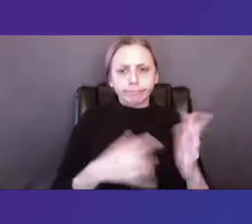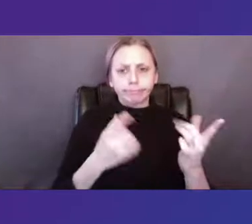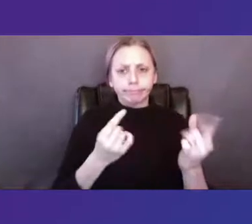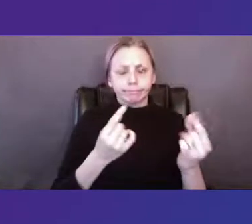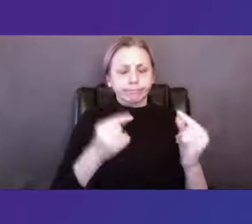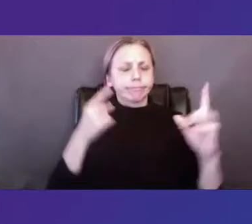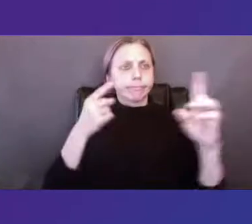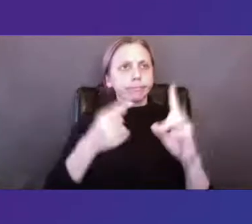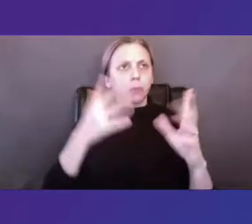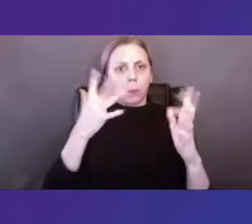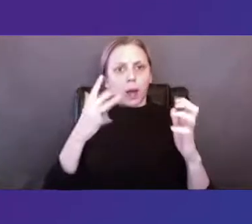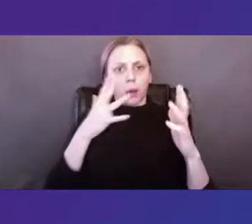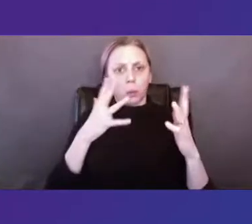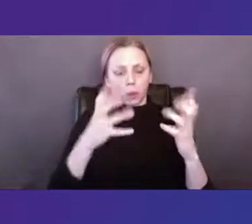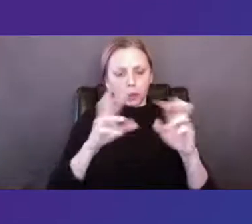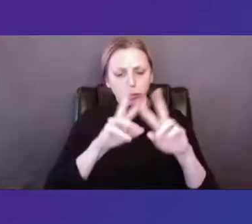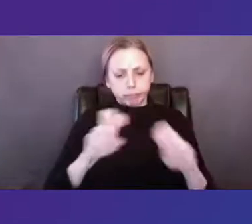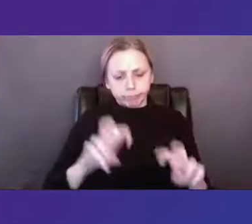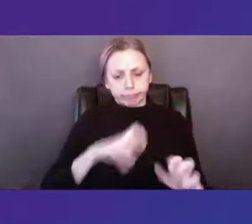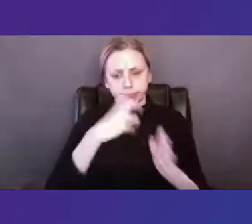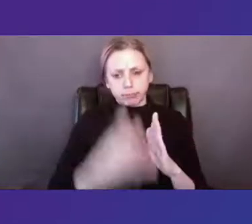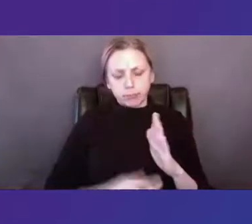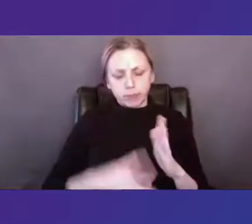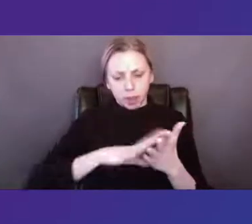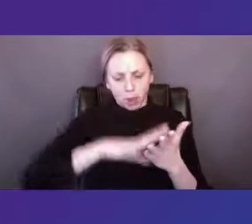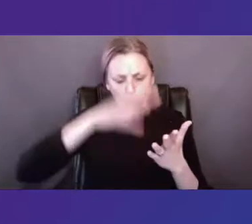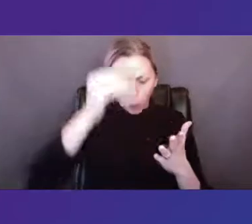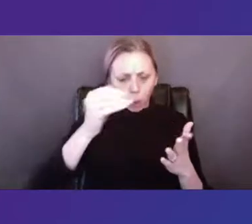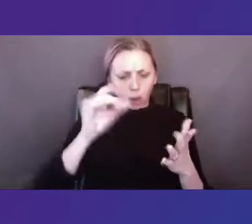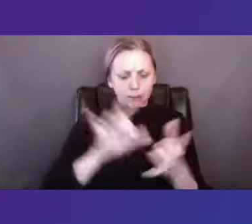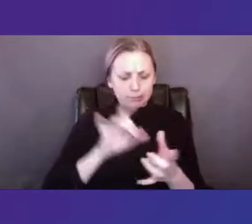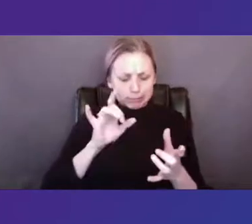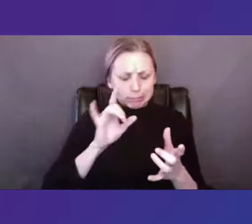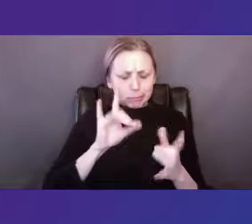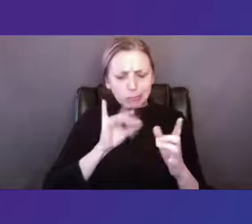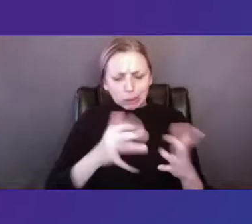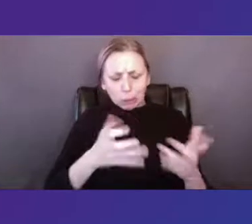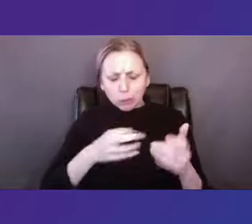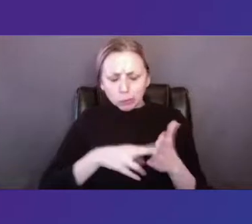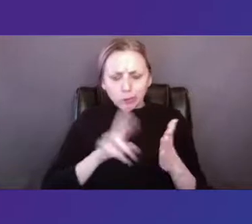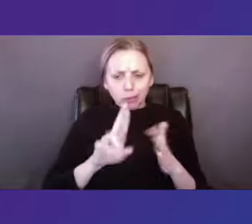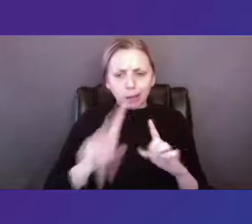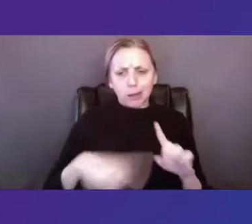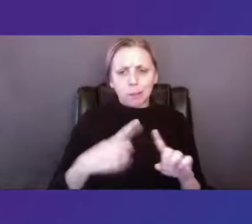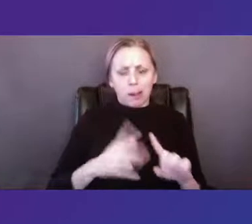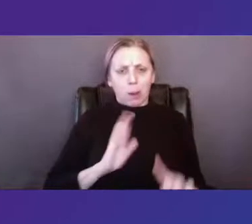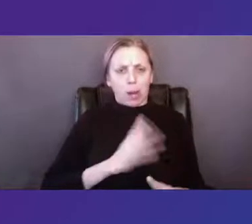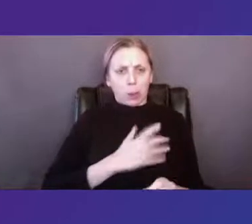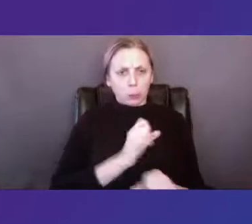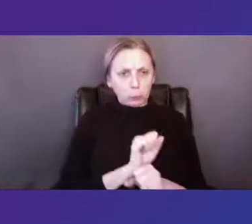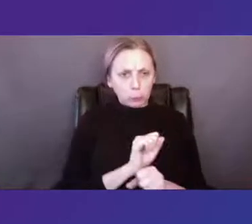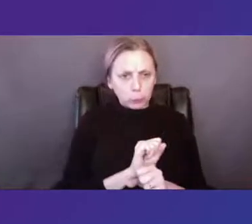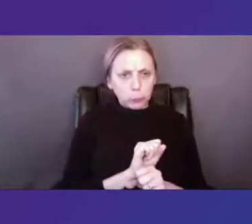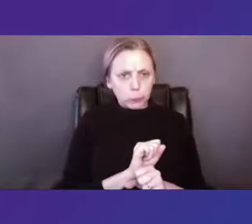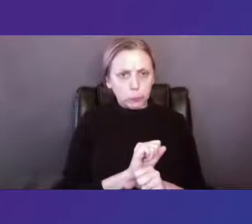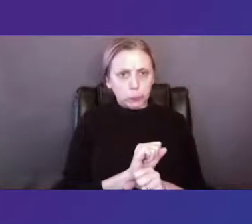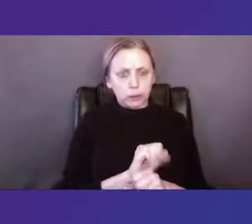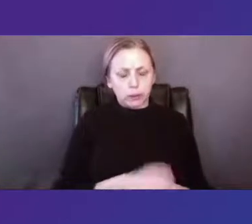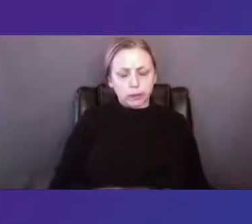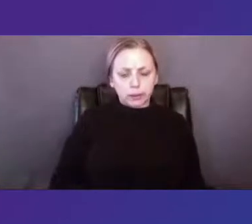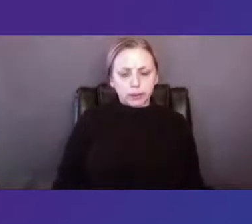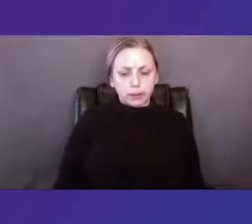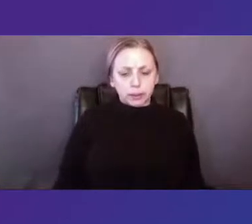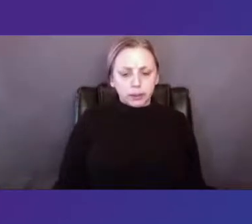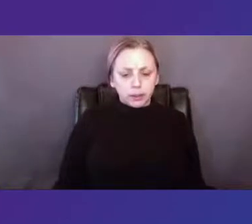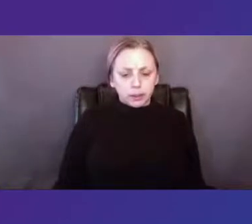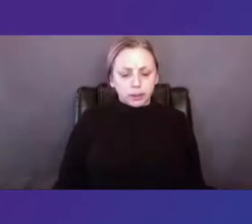into a spirit of learning of reflection and um of returning to more